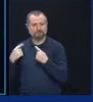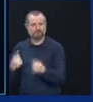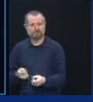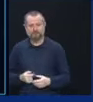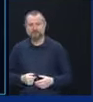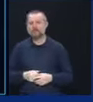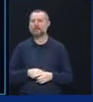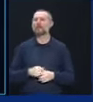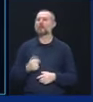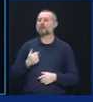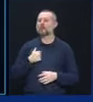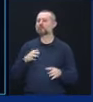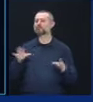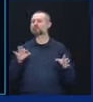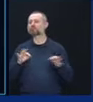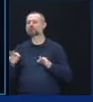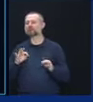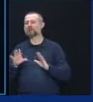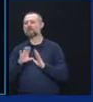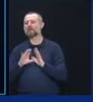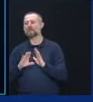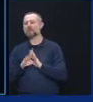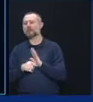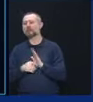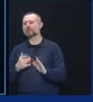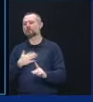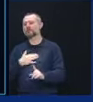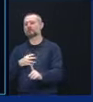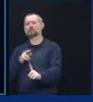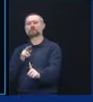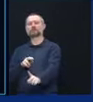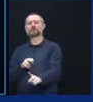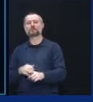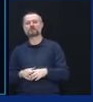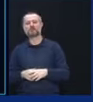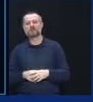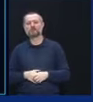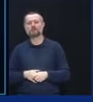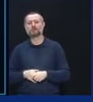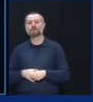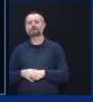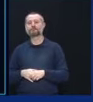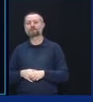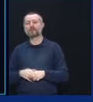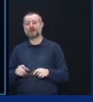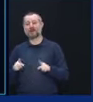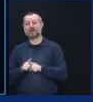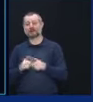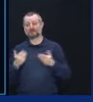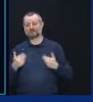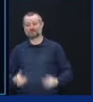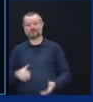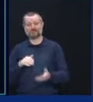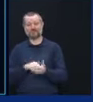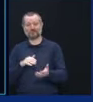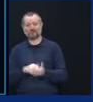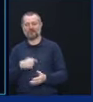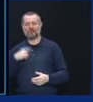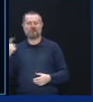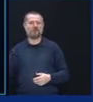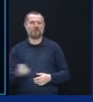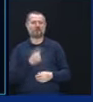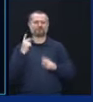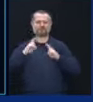some background and perspective here. You as a doctor, it's in my DNA to always ask myself whether a